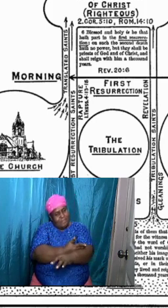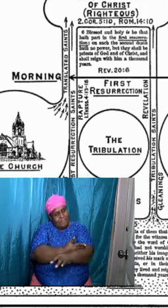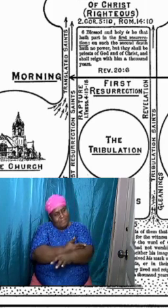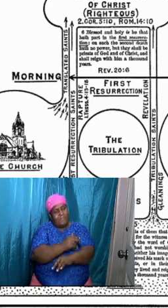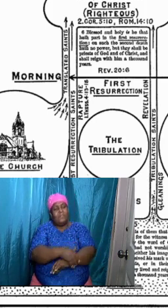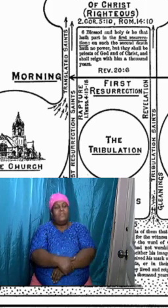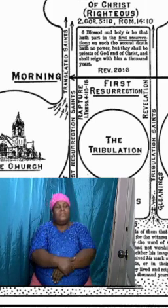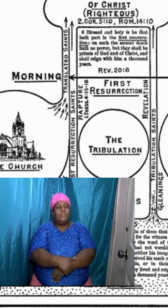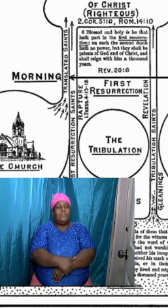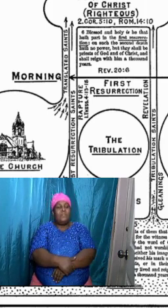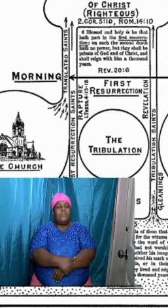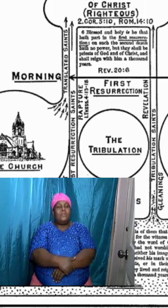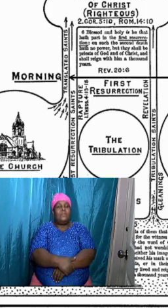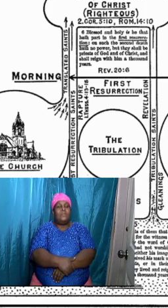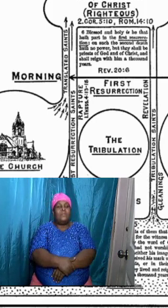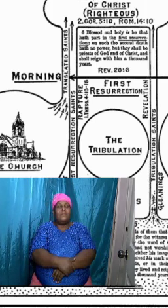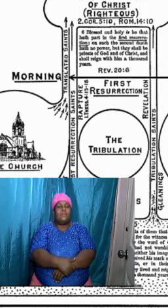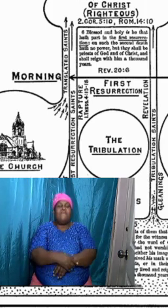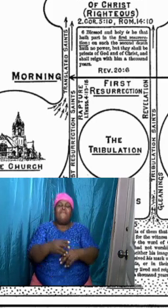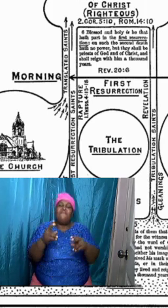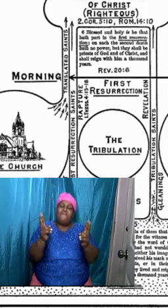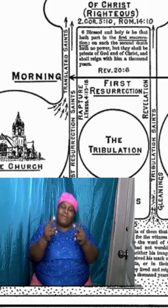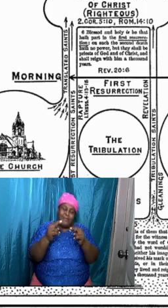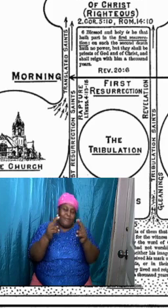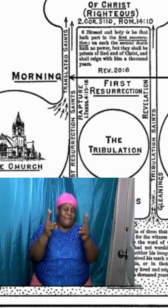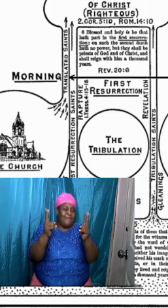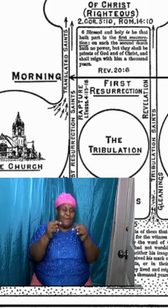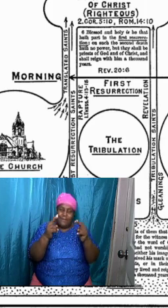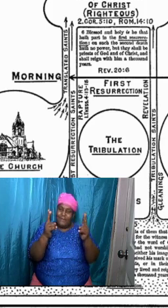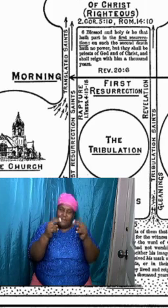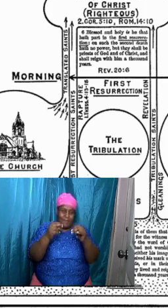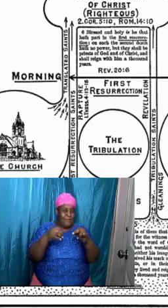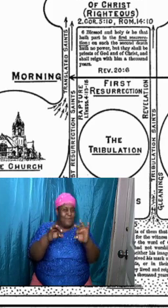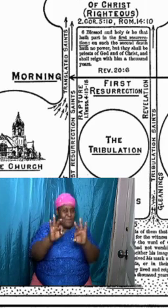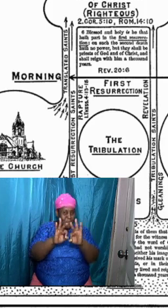Very, very, very important.